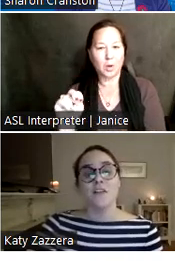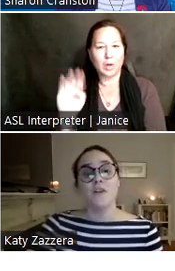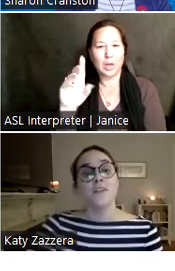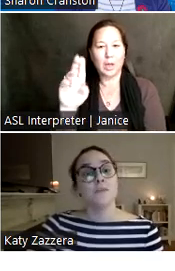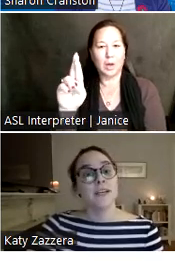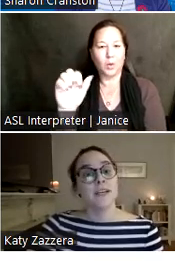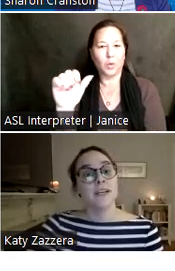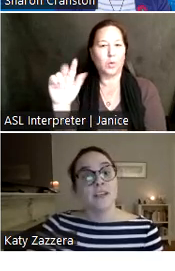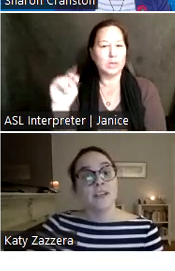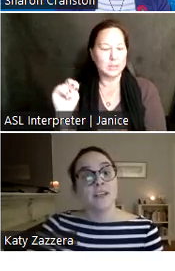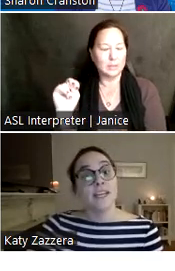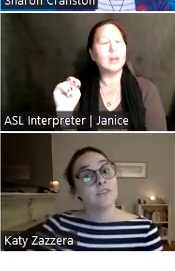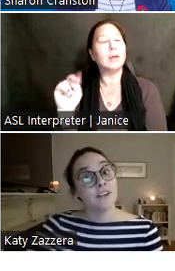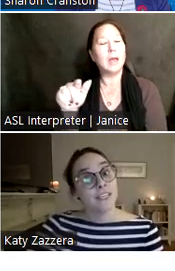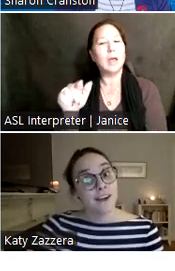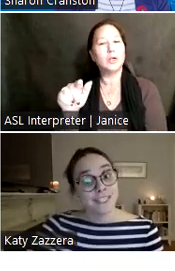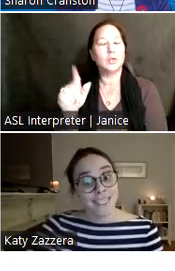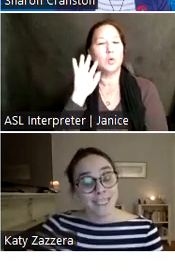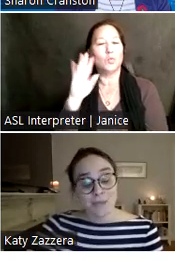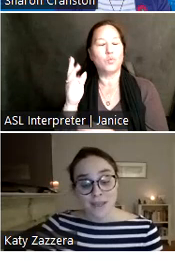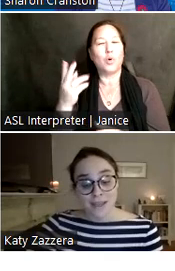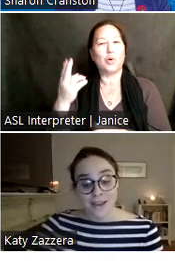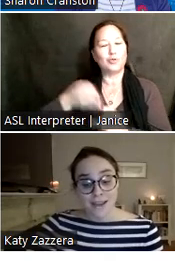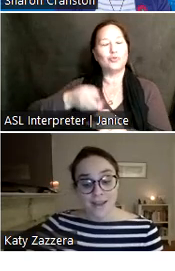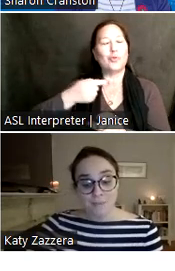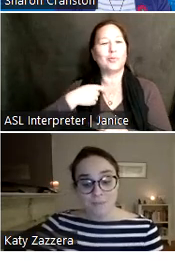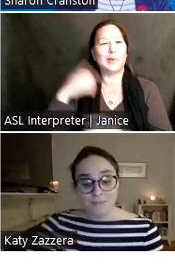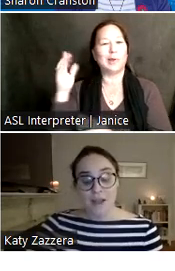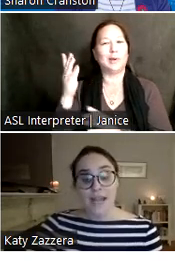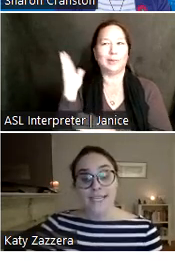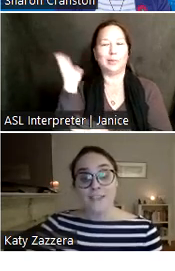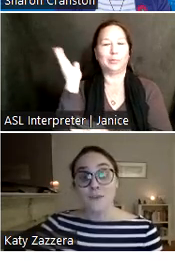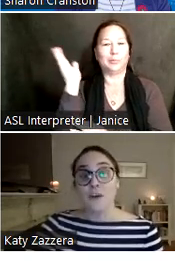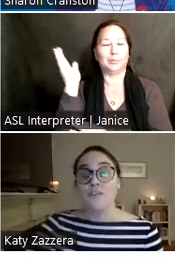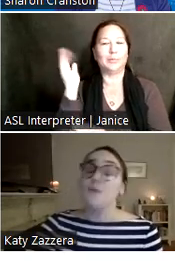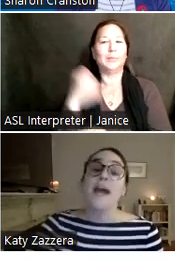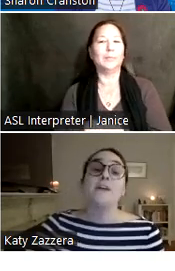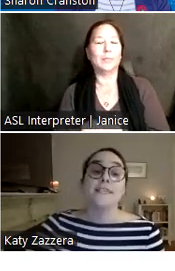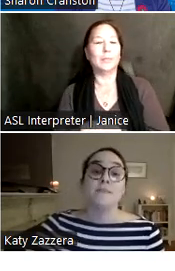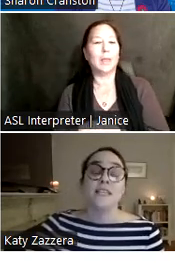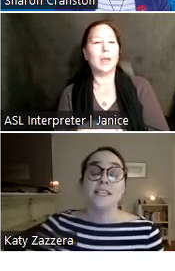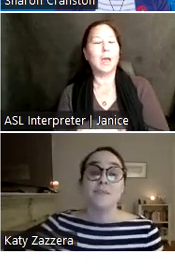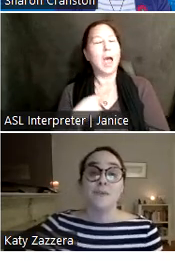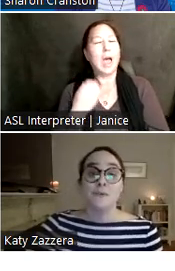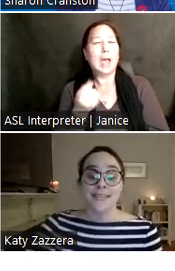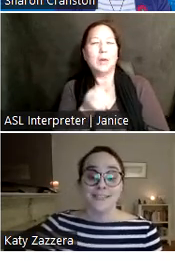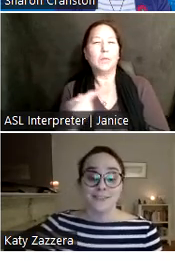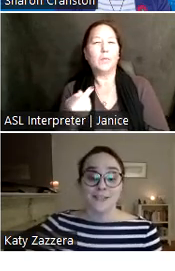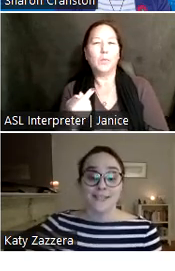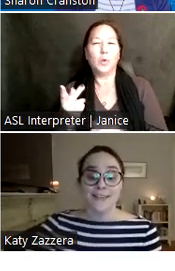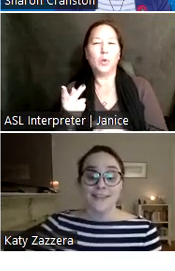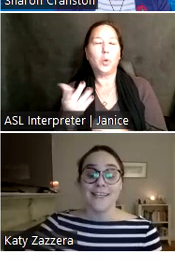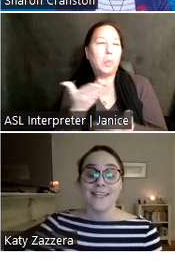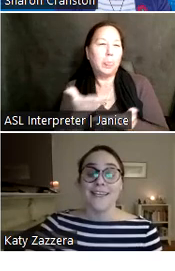along with the rest of the Hingham Ferry Dock team. I need to do a few housekeeping things before we get